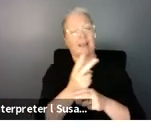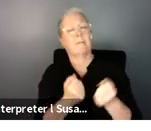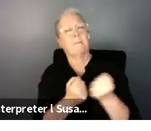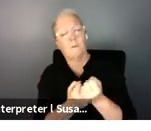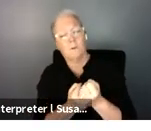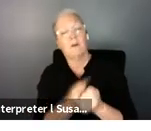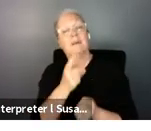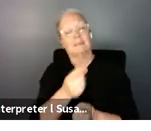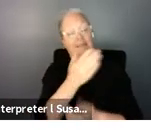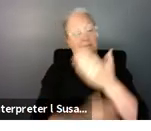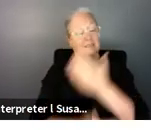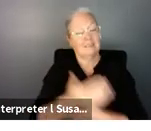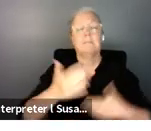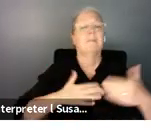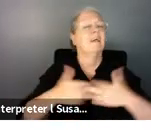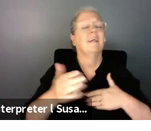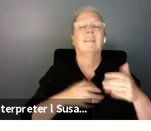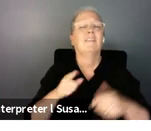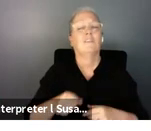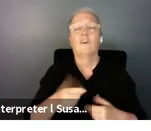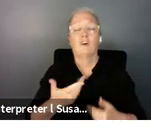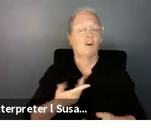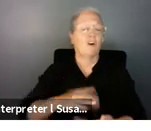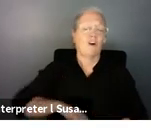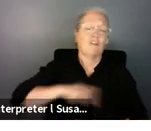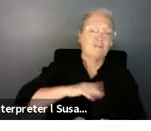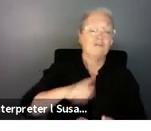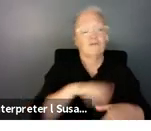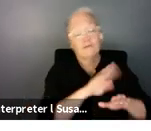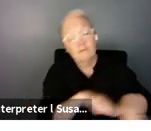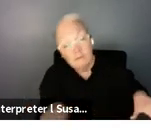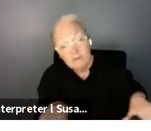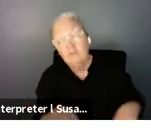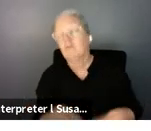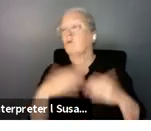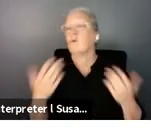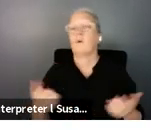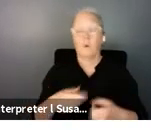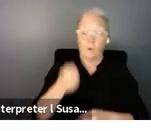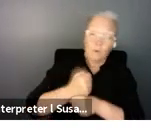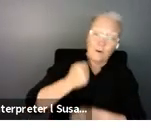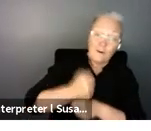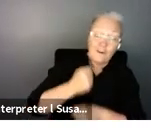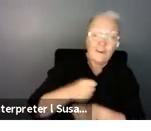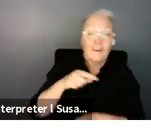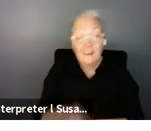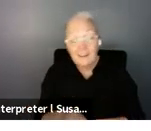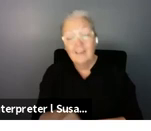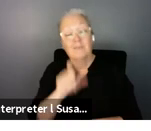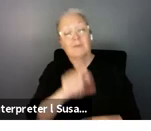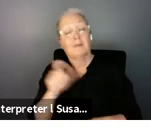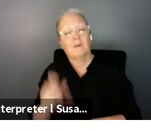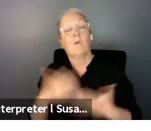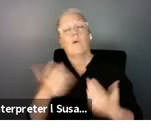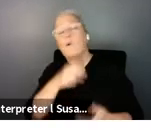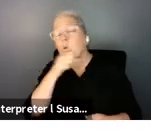ages in this webinar we've heard about children of people of working age and older people and disability is